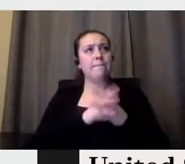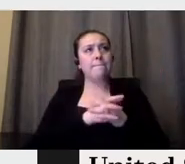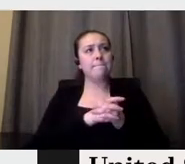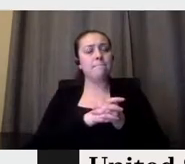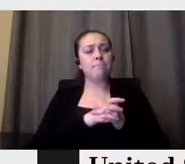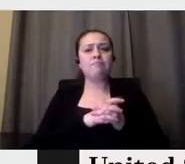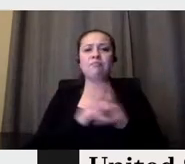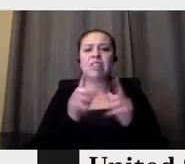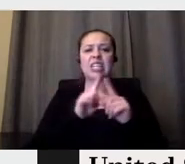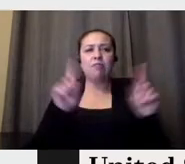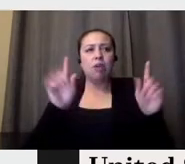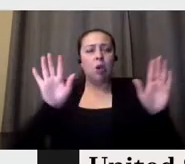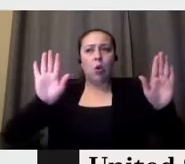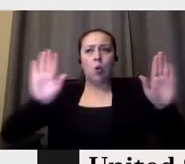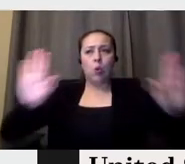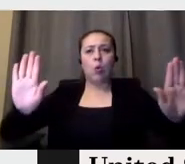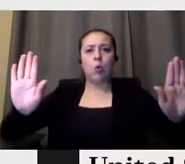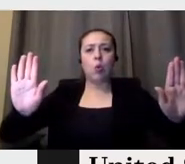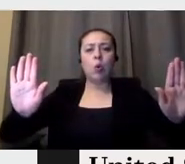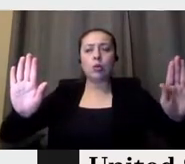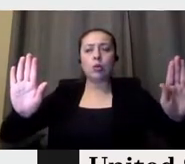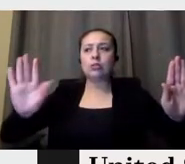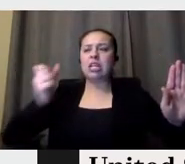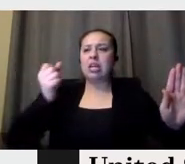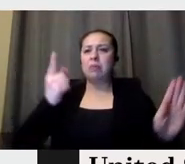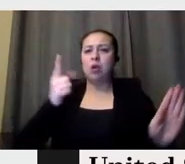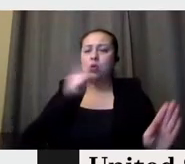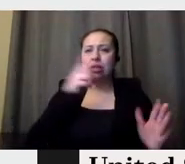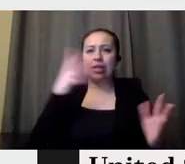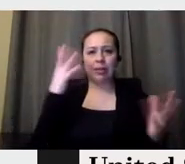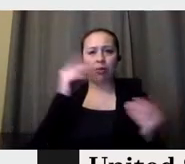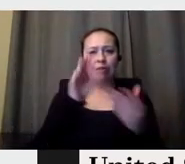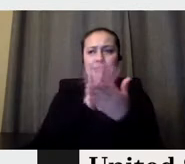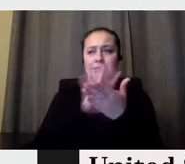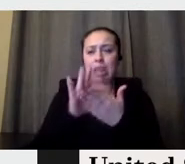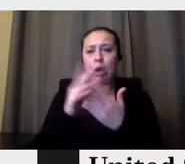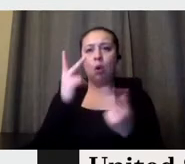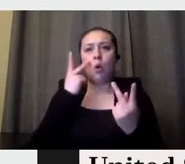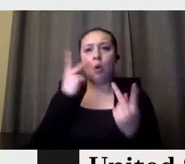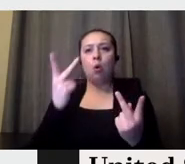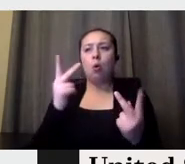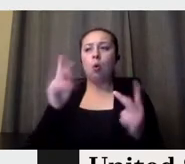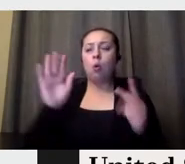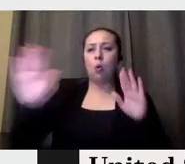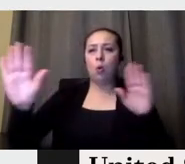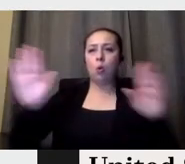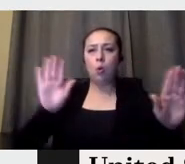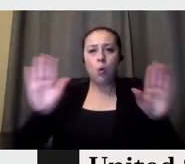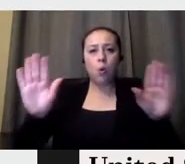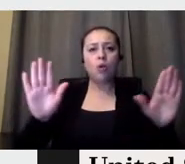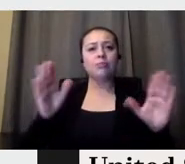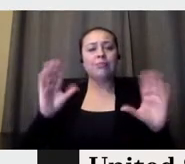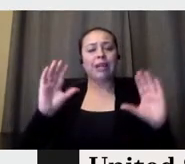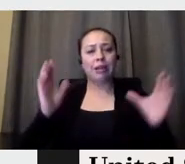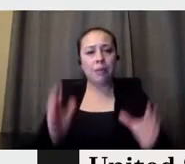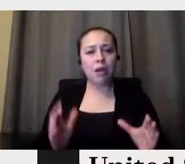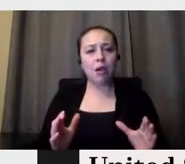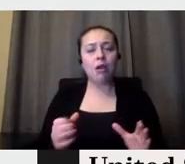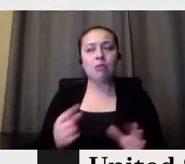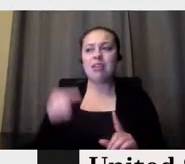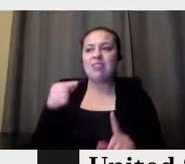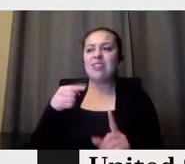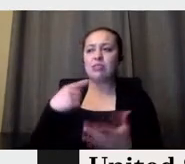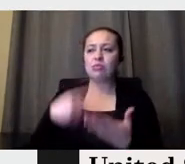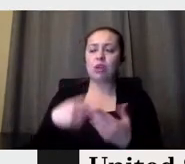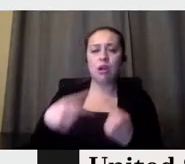sidewalks. And it was nice to, to, to, to see, it's like a rock artist talking, uh, about what pop music is. Why